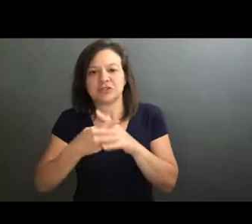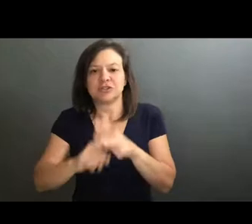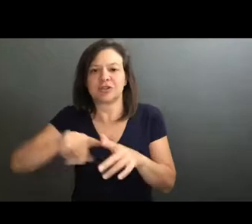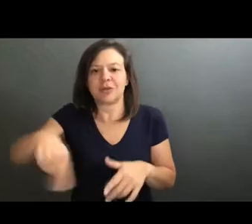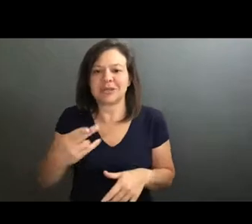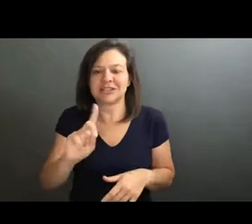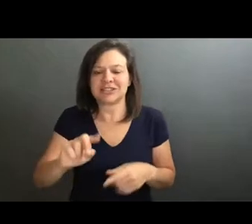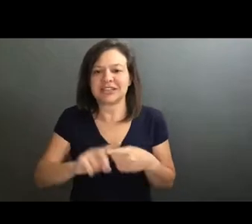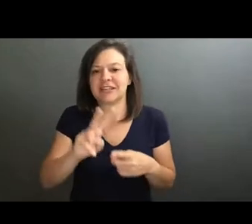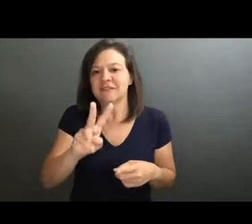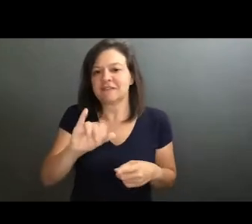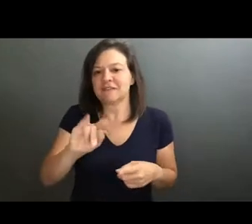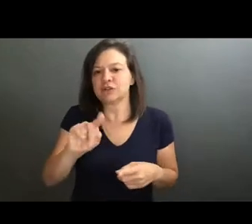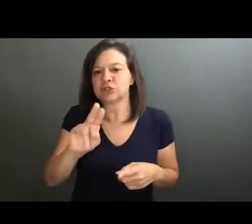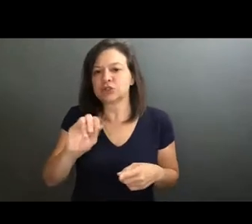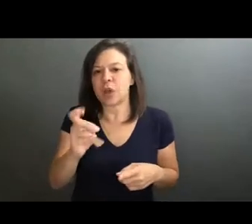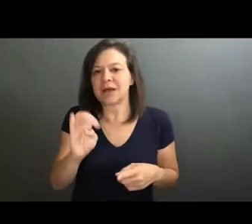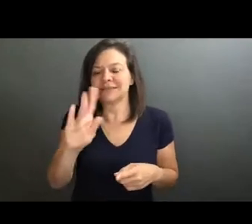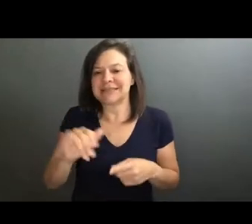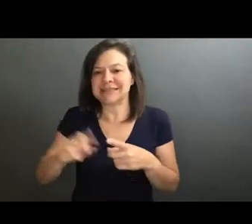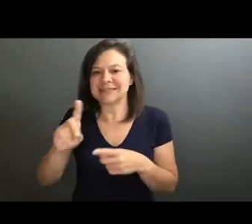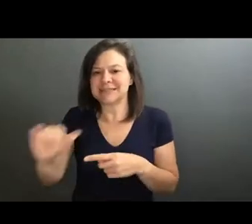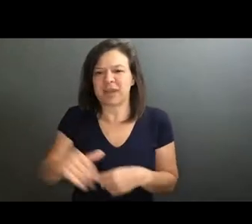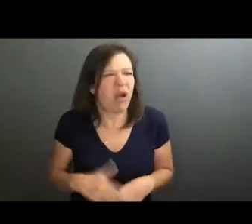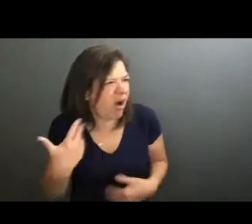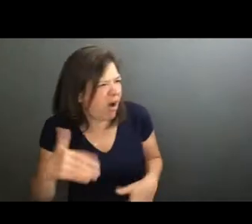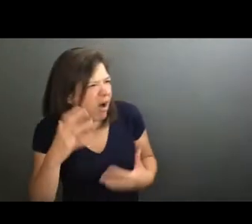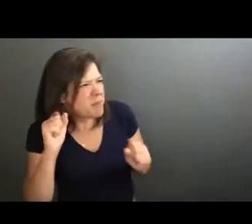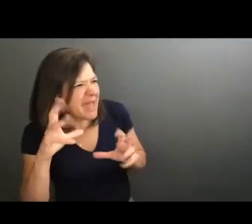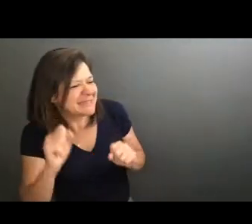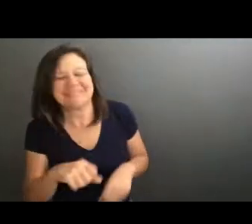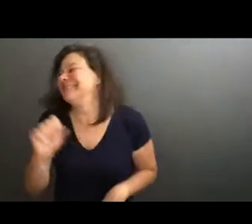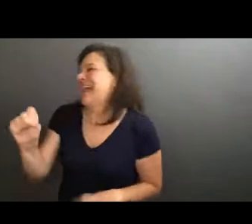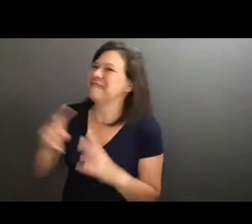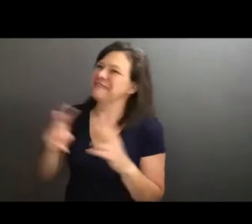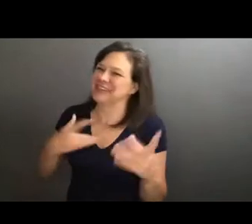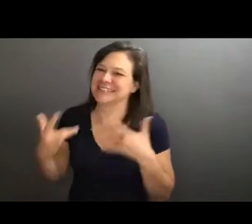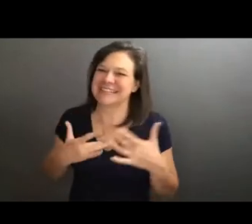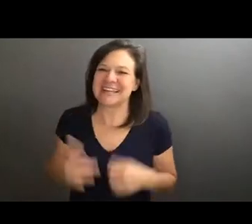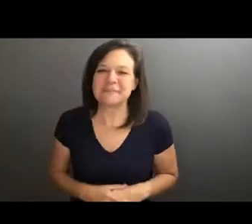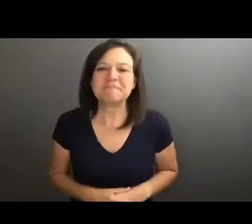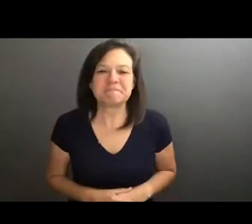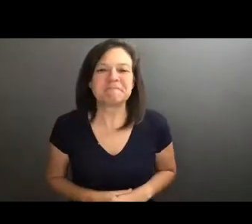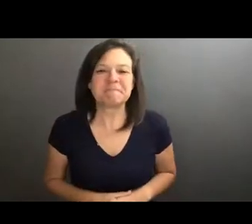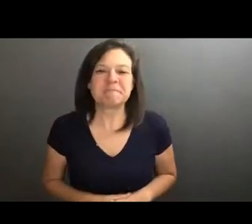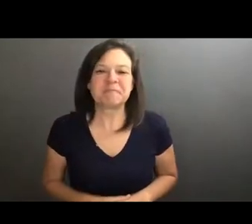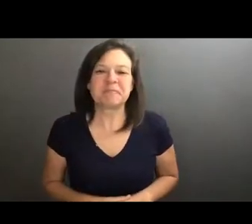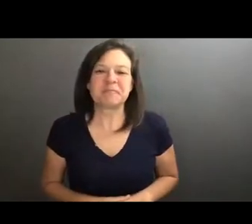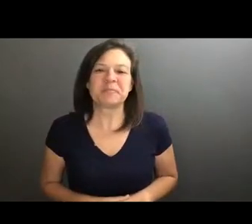virtuosity and disability. Oh, that's amazing. Yeah, so I'm really excited. I, but, um,